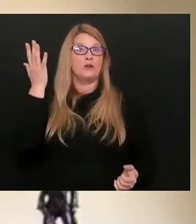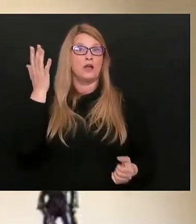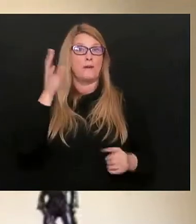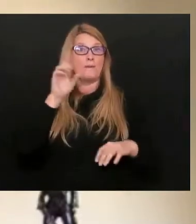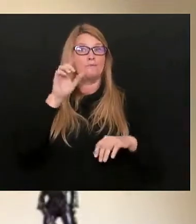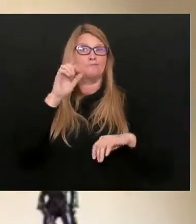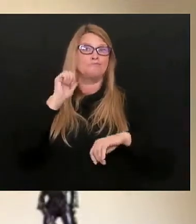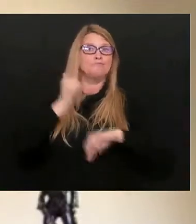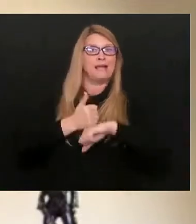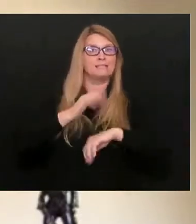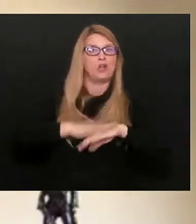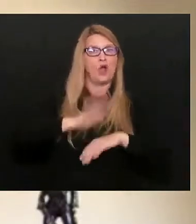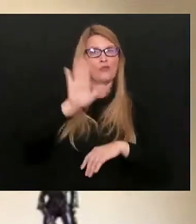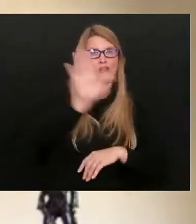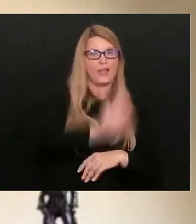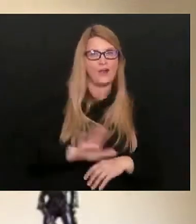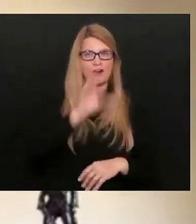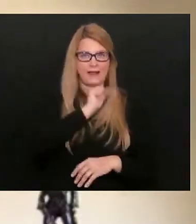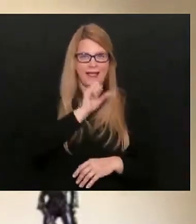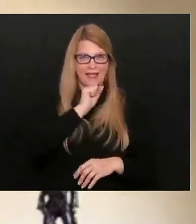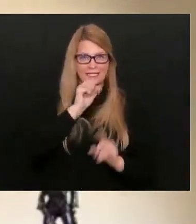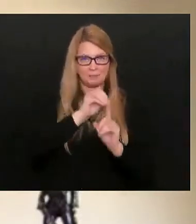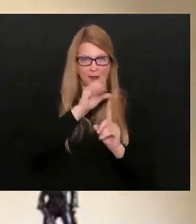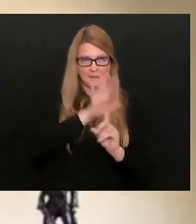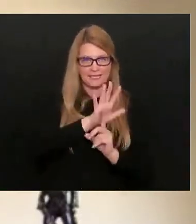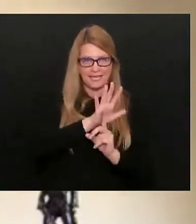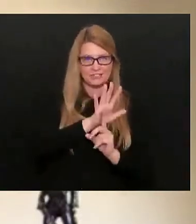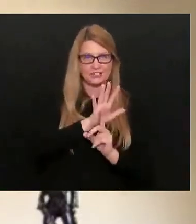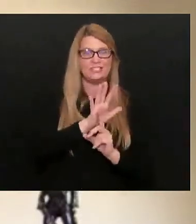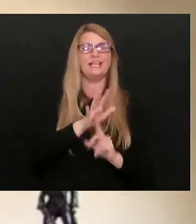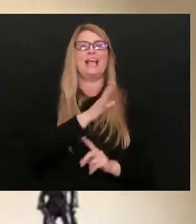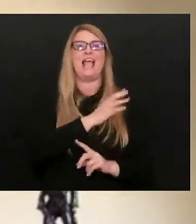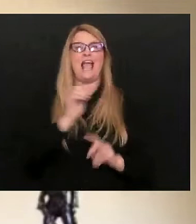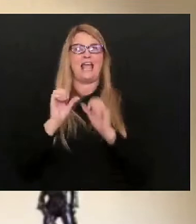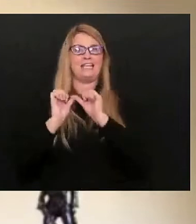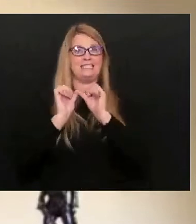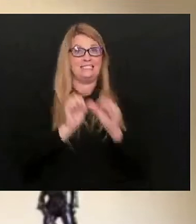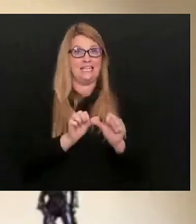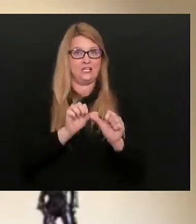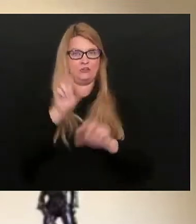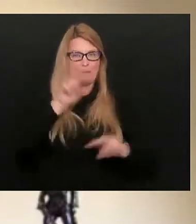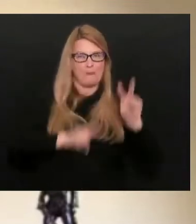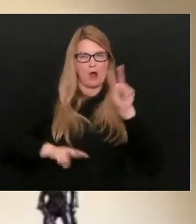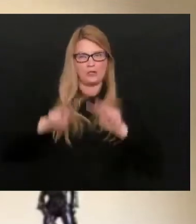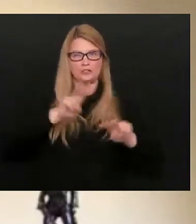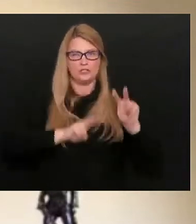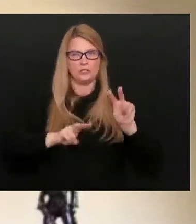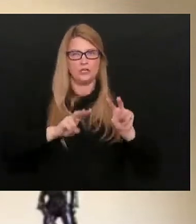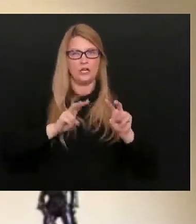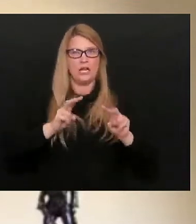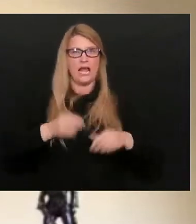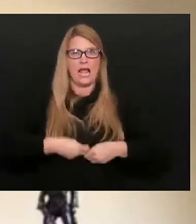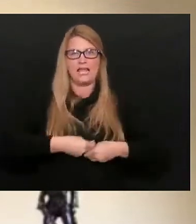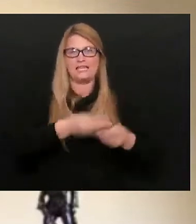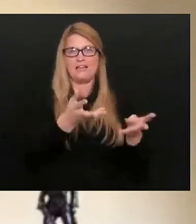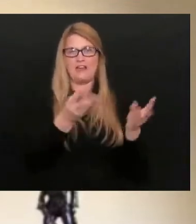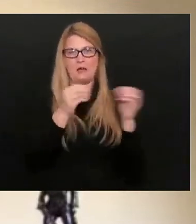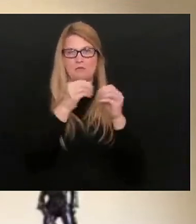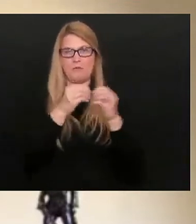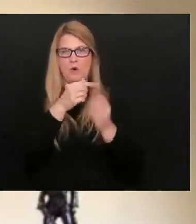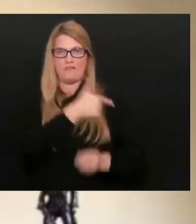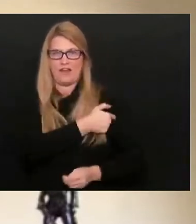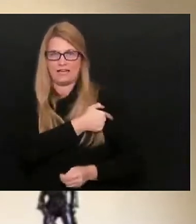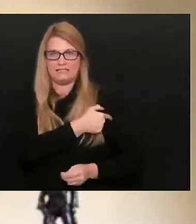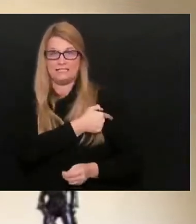age population piece. And we continue to monitor that and push more vaccines to get to